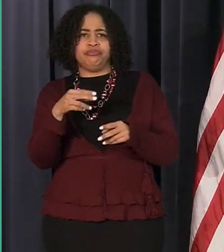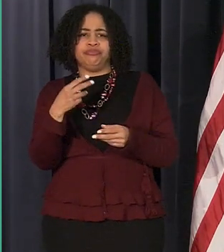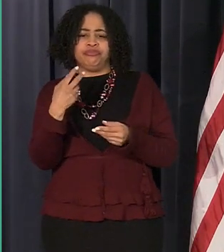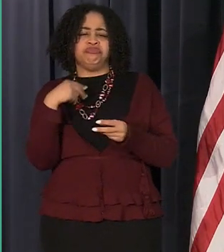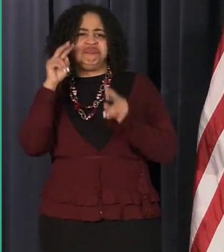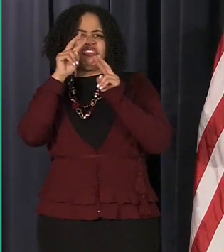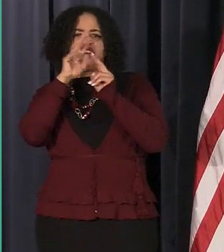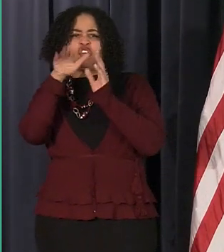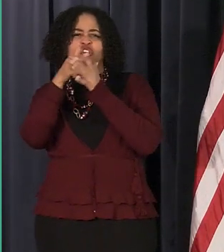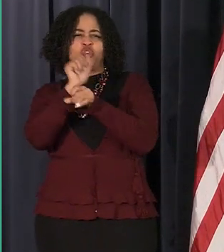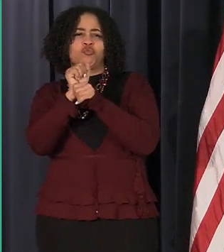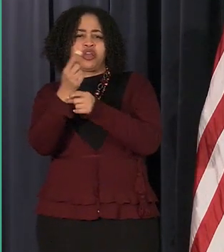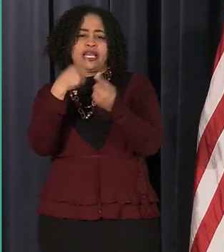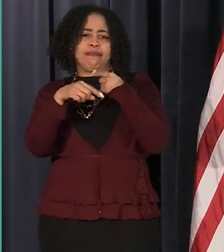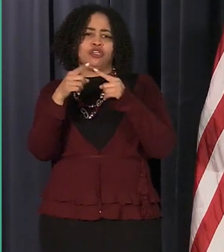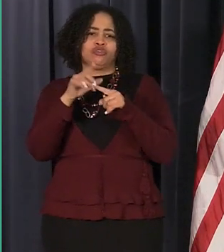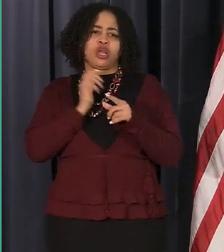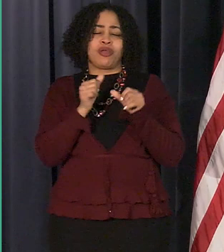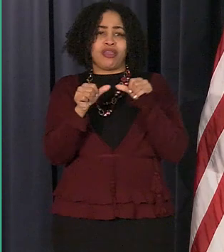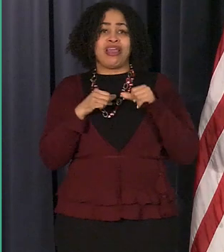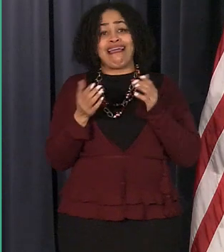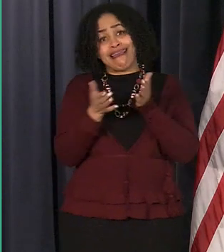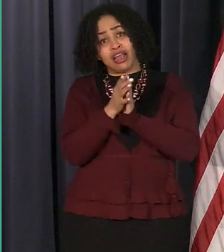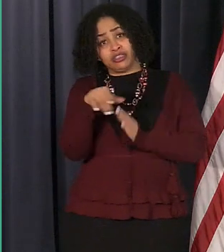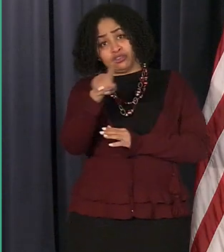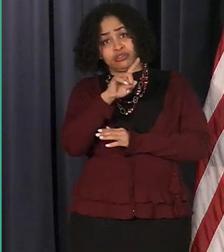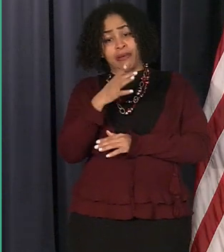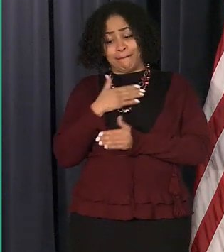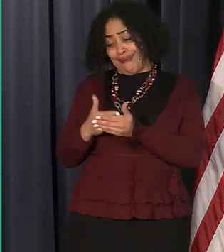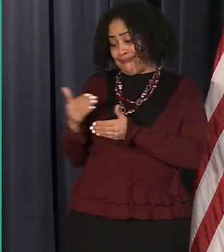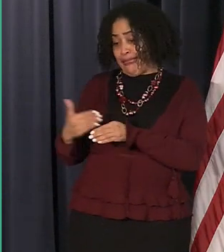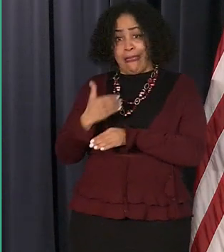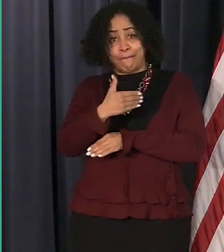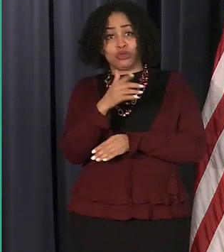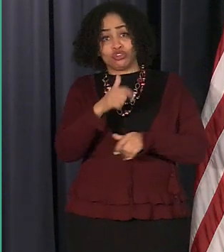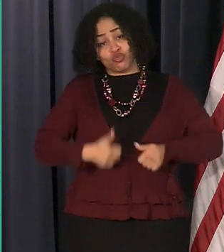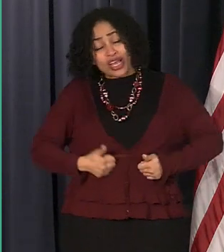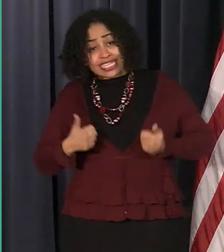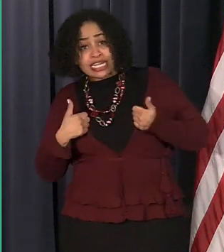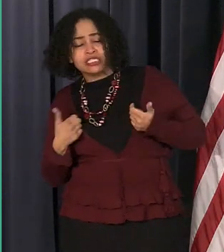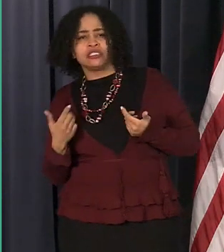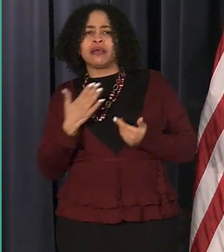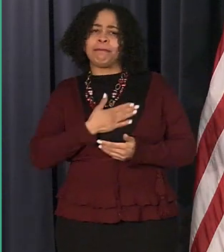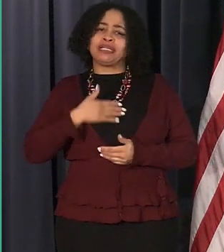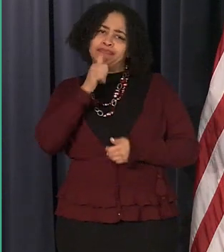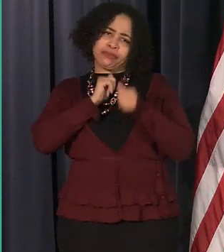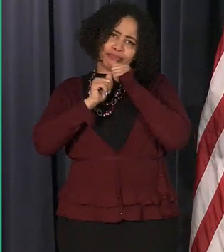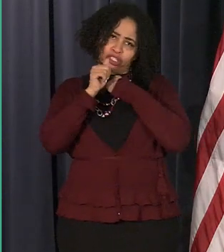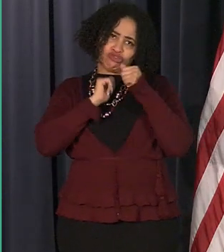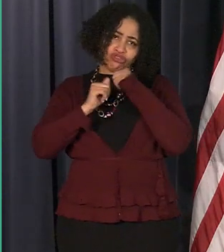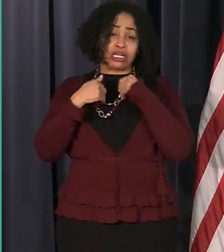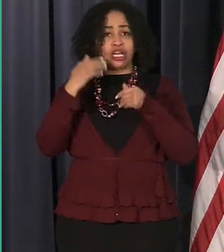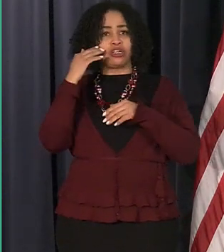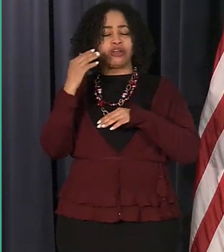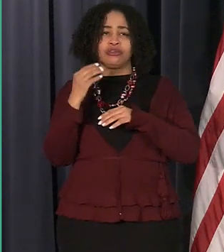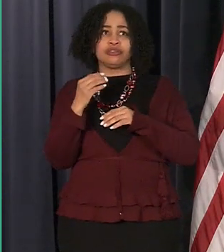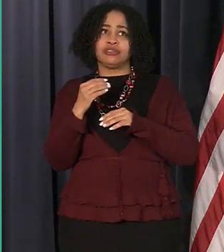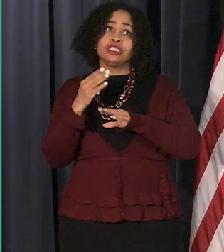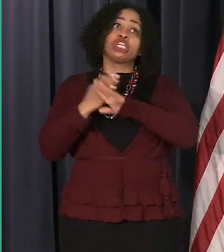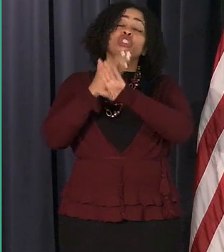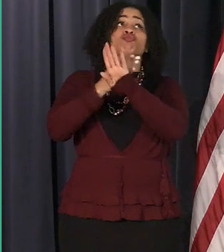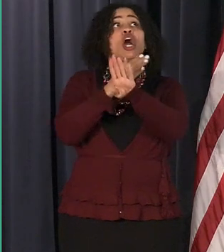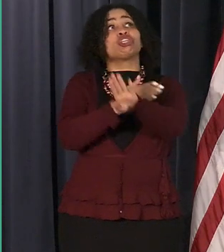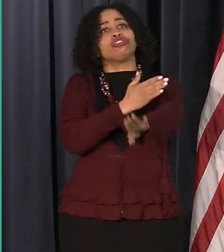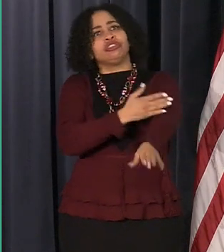i would ask to the residents that you be patient because i know construction is is a tremendous